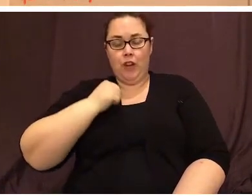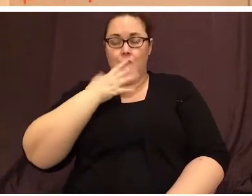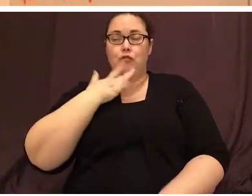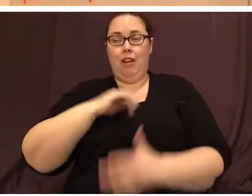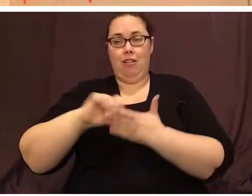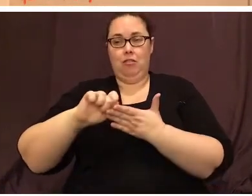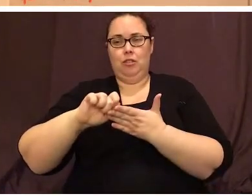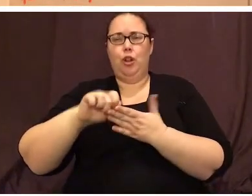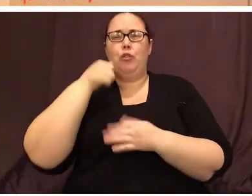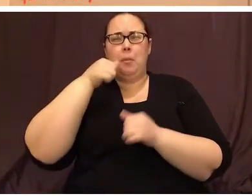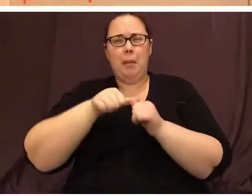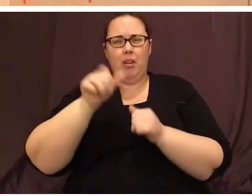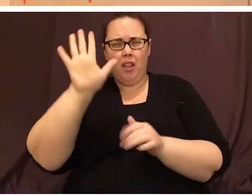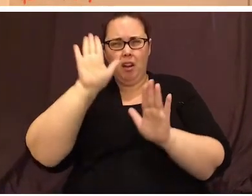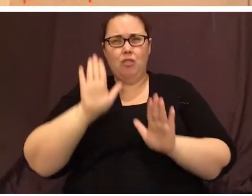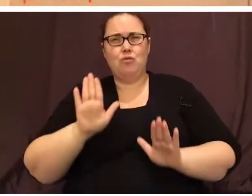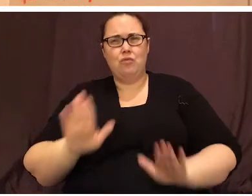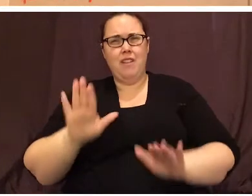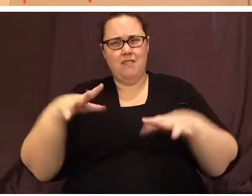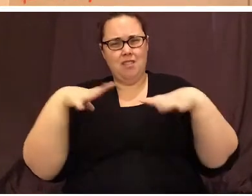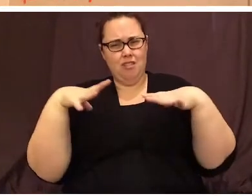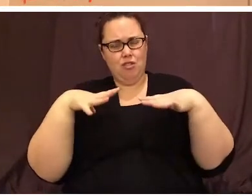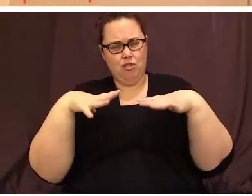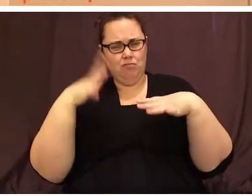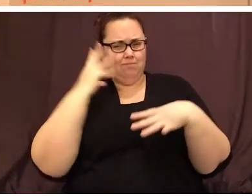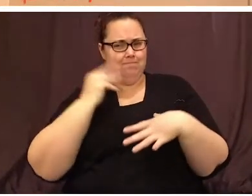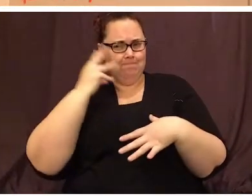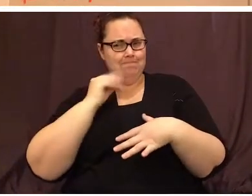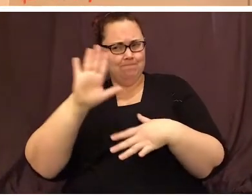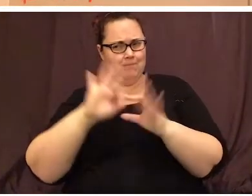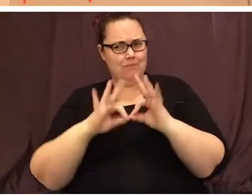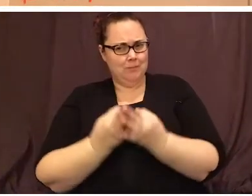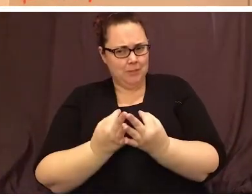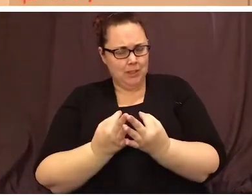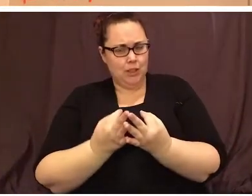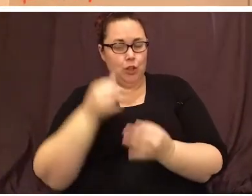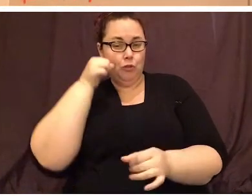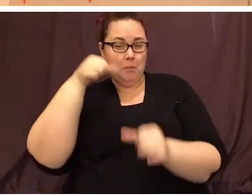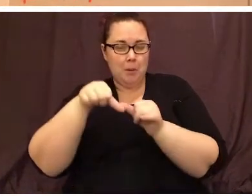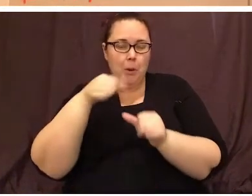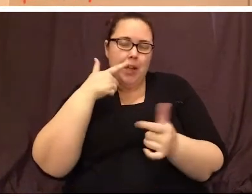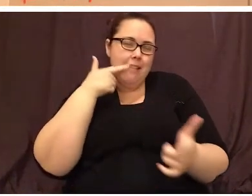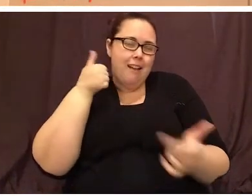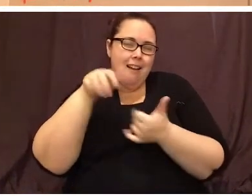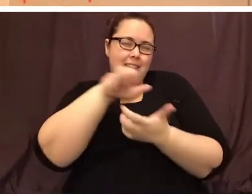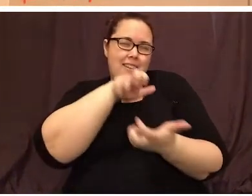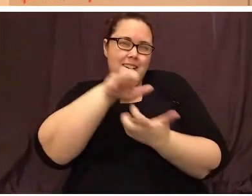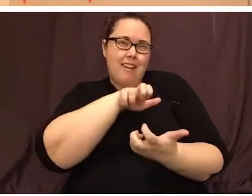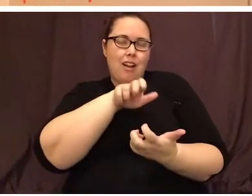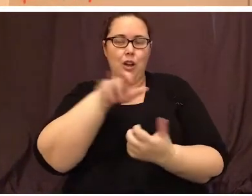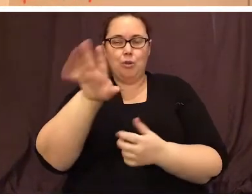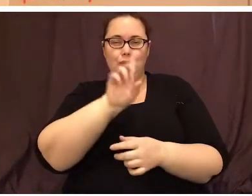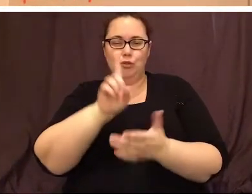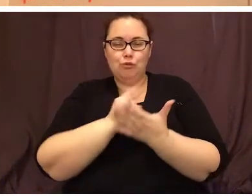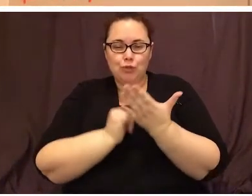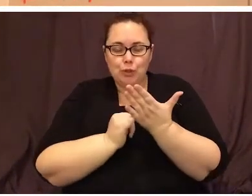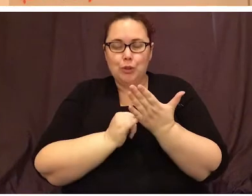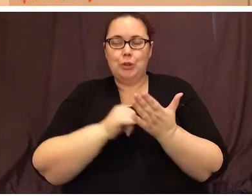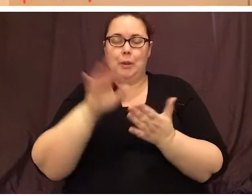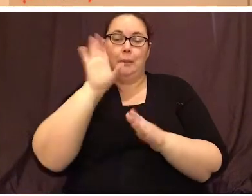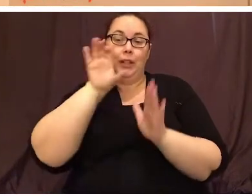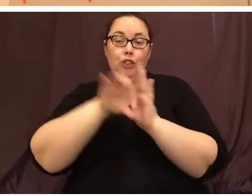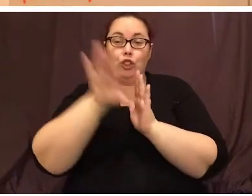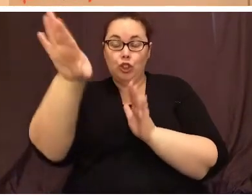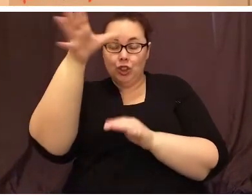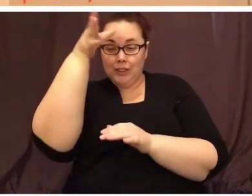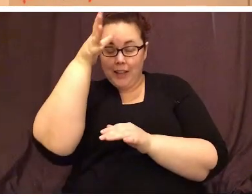that great vacation we had with your family? Remember how we laughed when we drew a picture of your dad's sunburn? Remember dropping